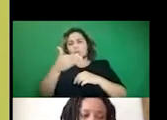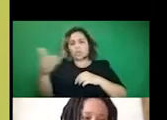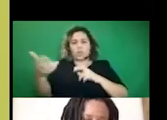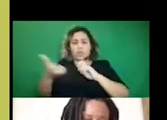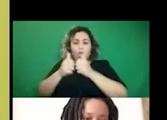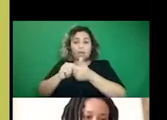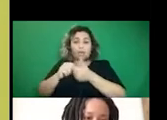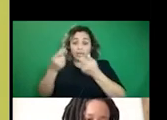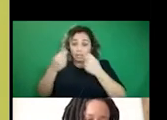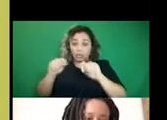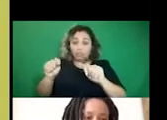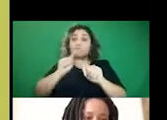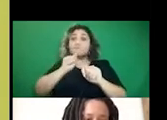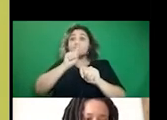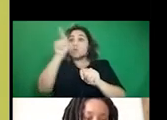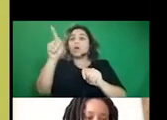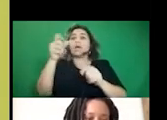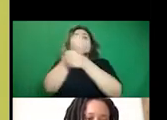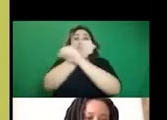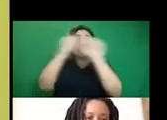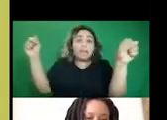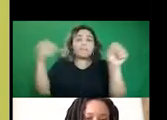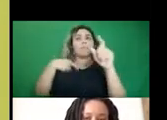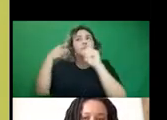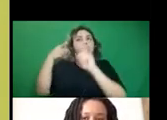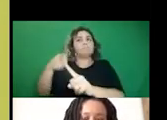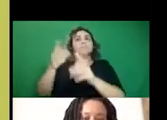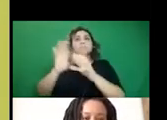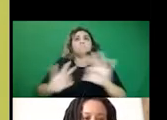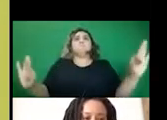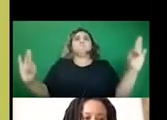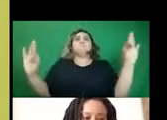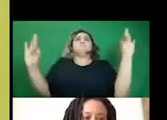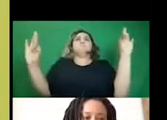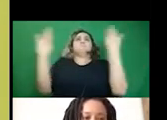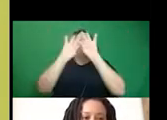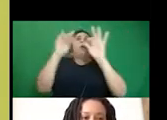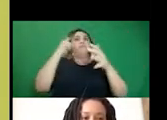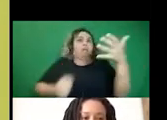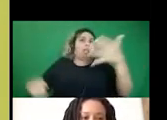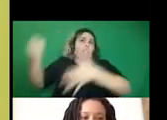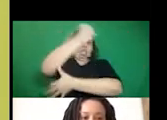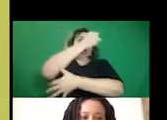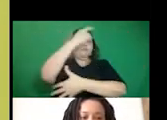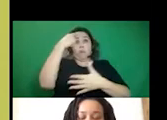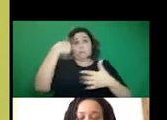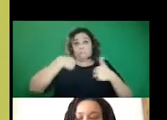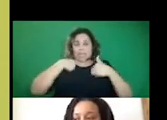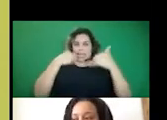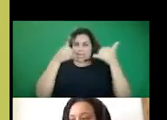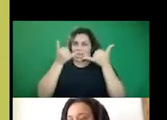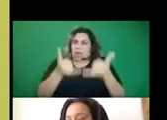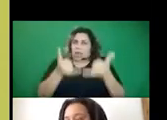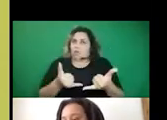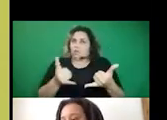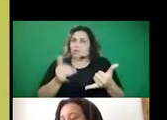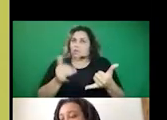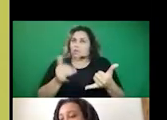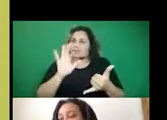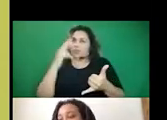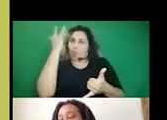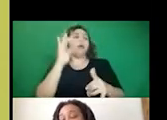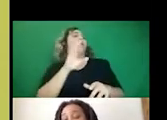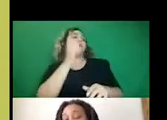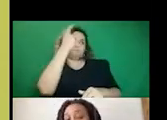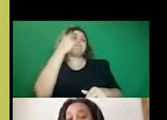people's like actual physical safety, um, is being threatened in so many different ways right now. Absolutely. I feel that.